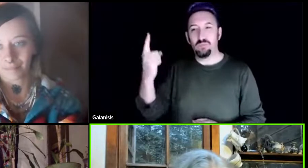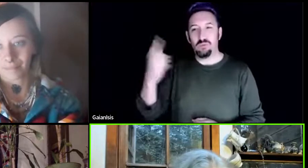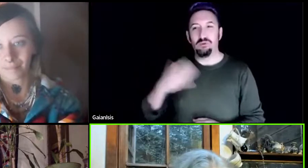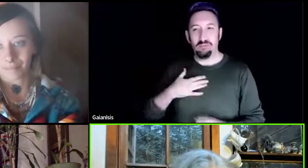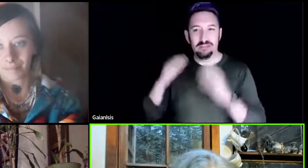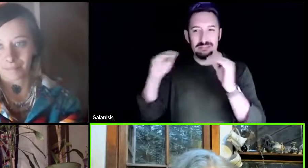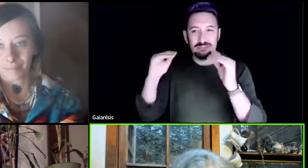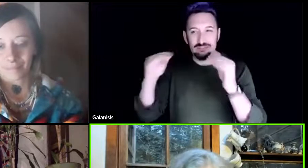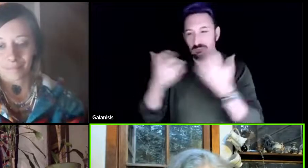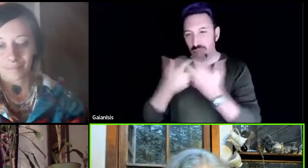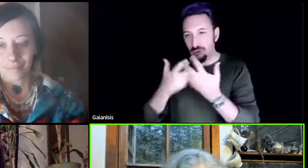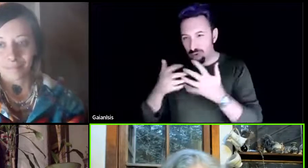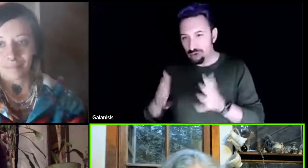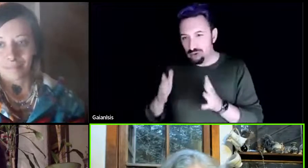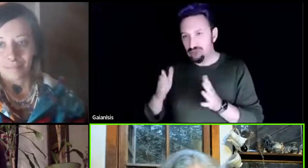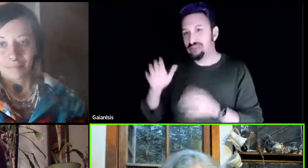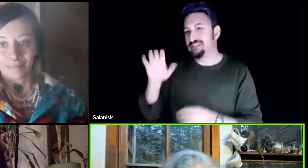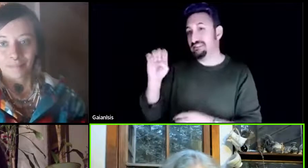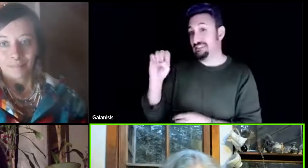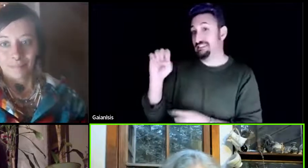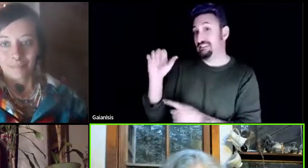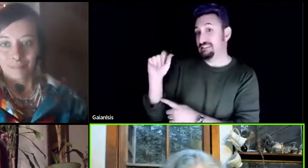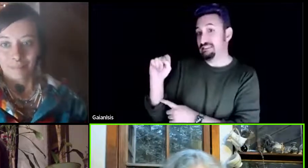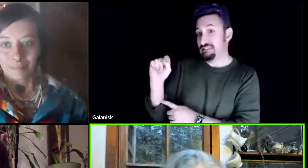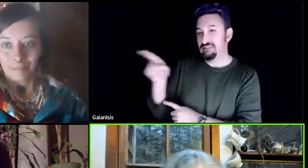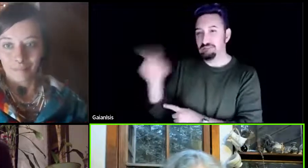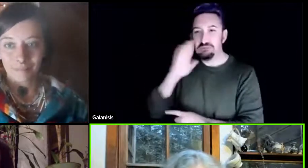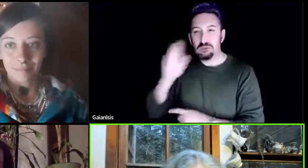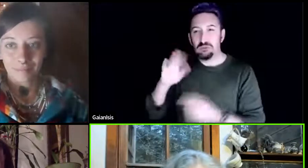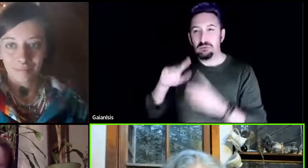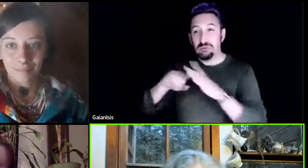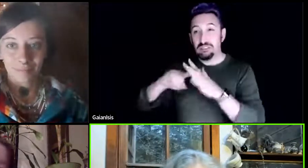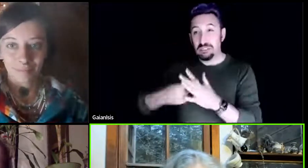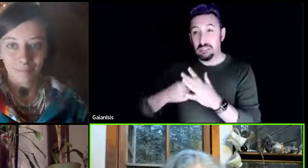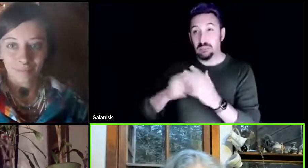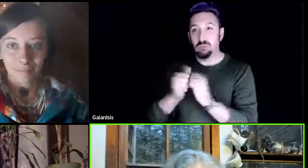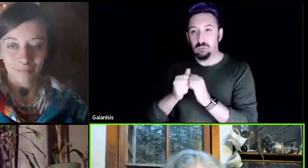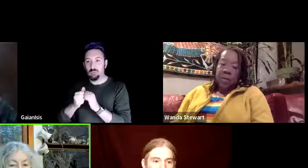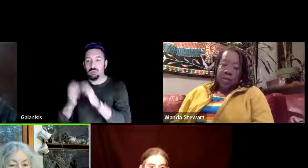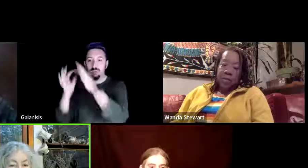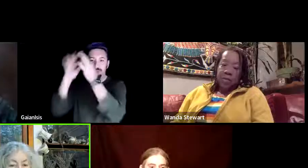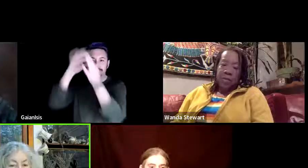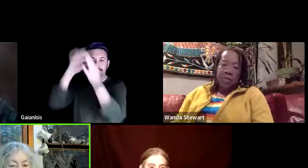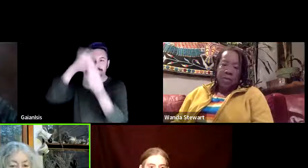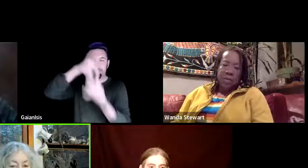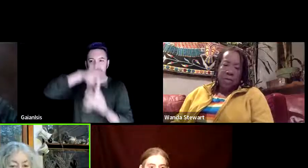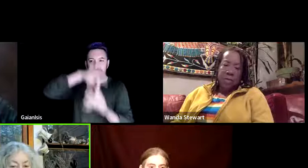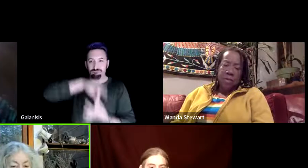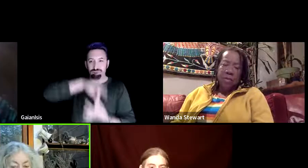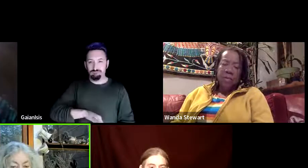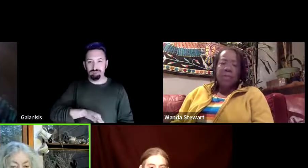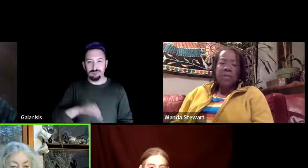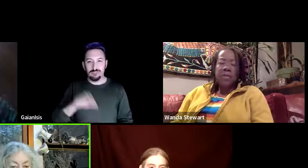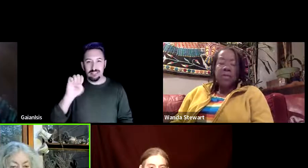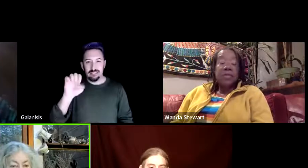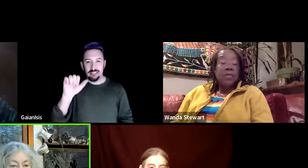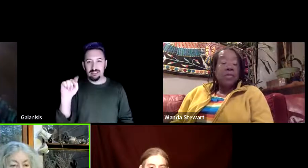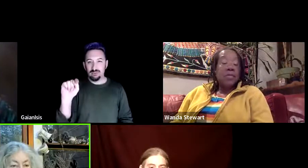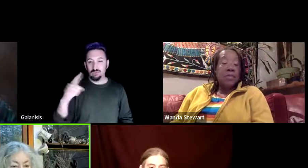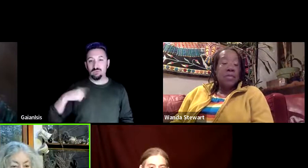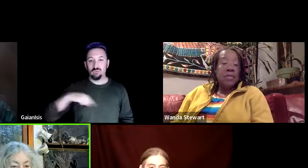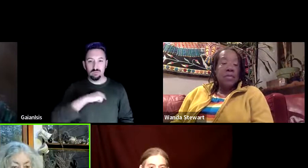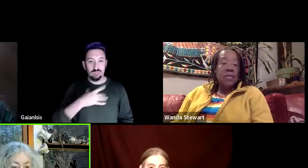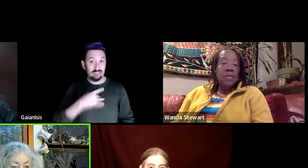and he's going to begin with a little bit of a grounding, because in Earth Activist Training, we always like to ground ourselves in